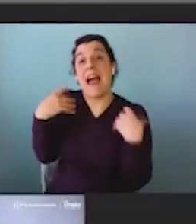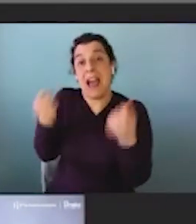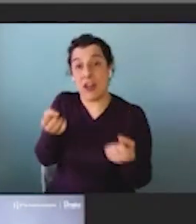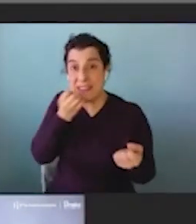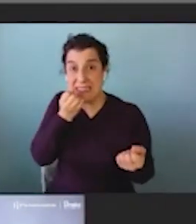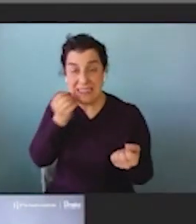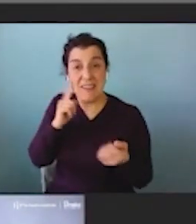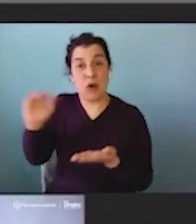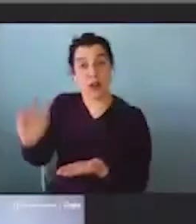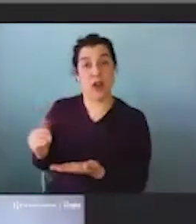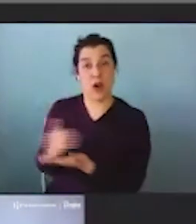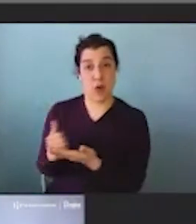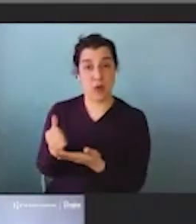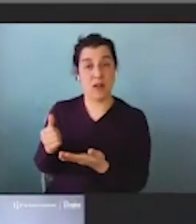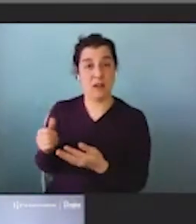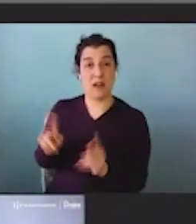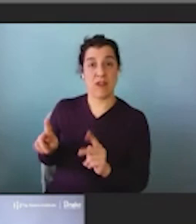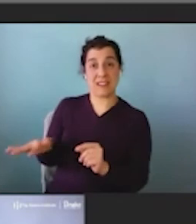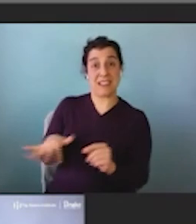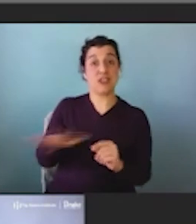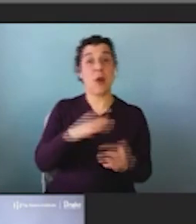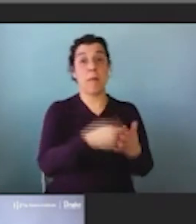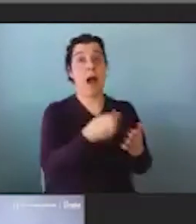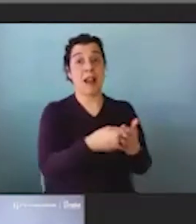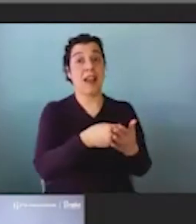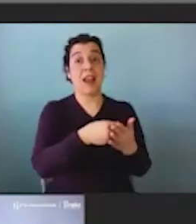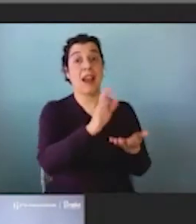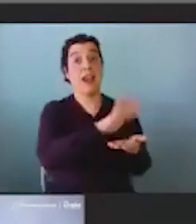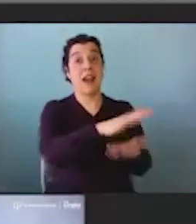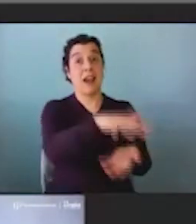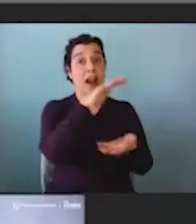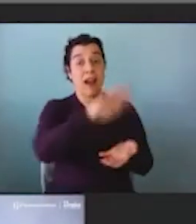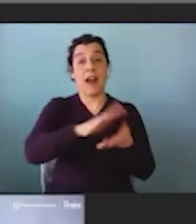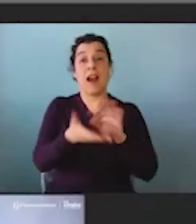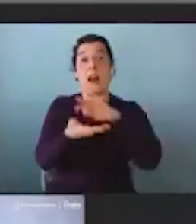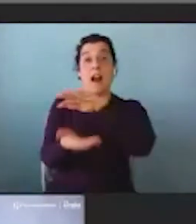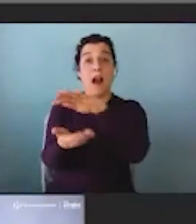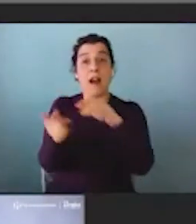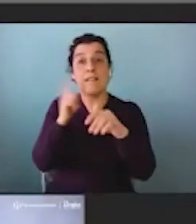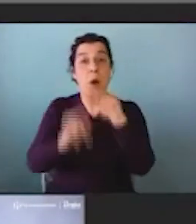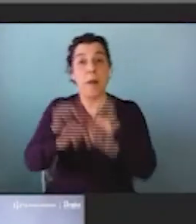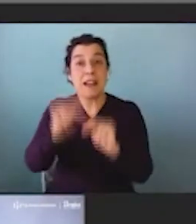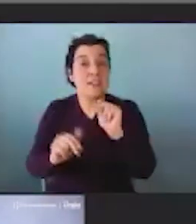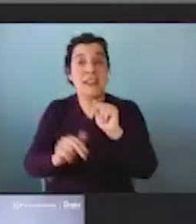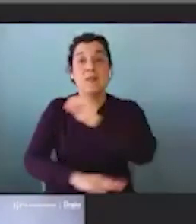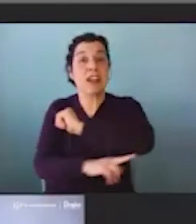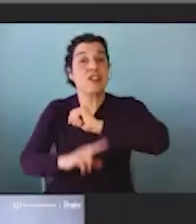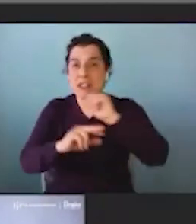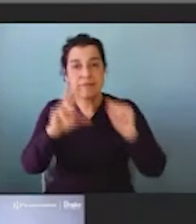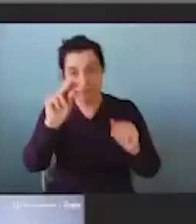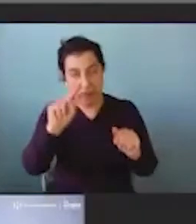residents of King County. And so they're not taking that money and turning it back around to build bridges or to shore up the budget. They're using the